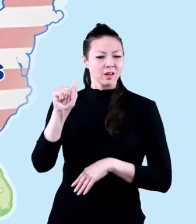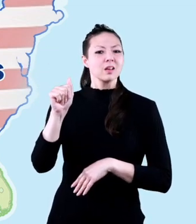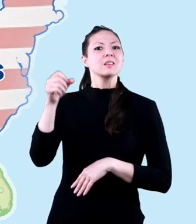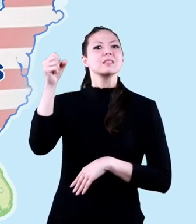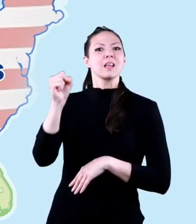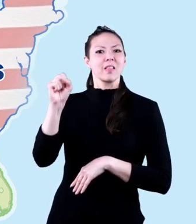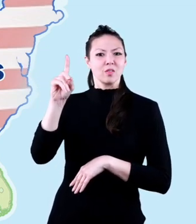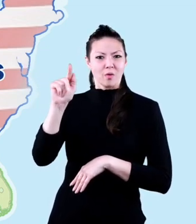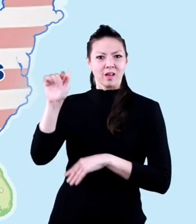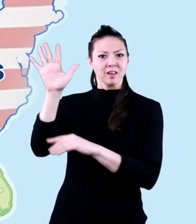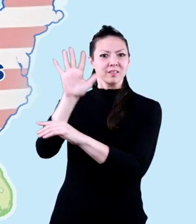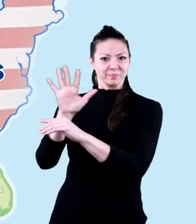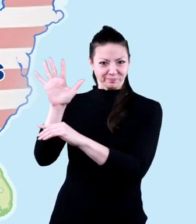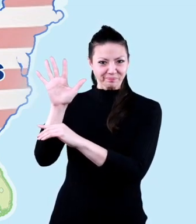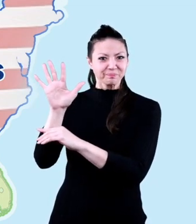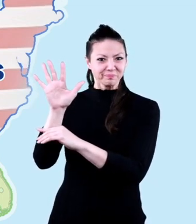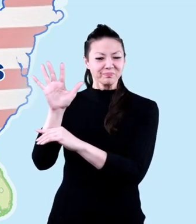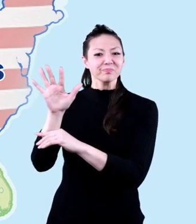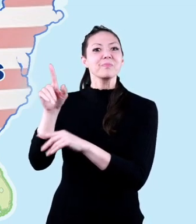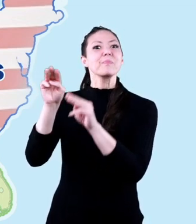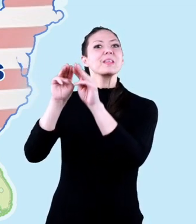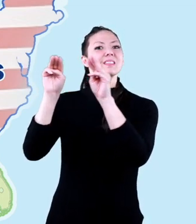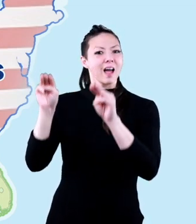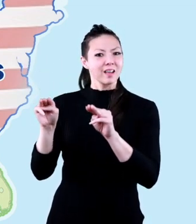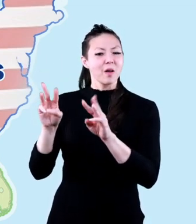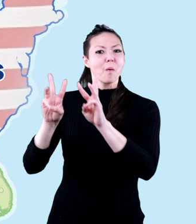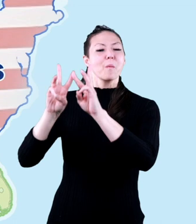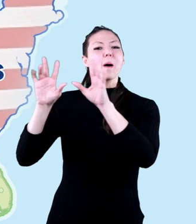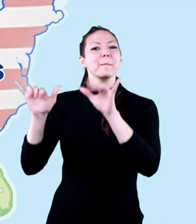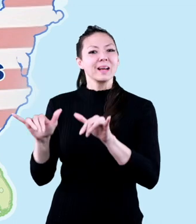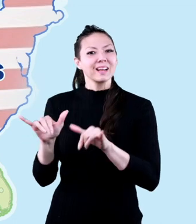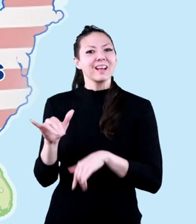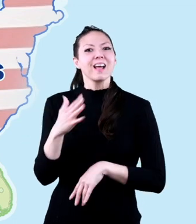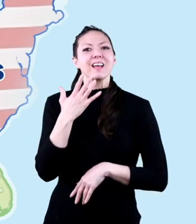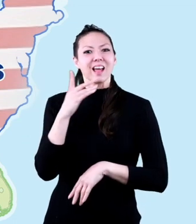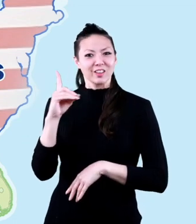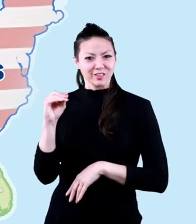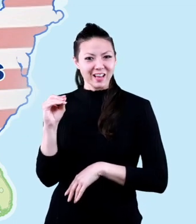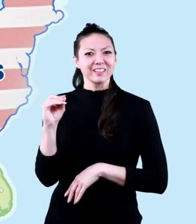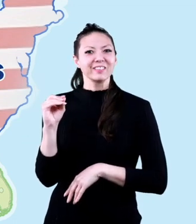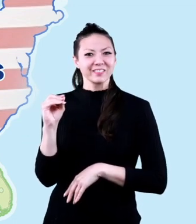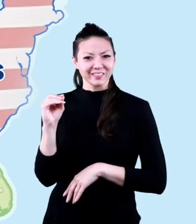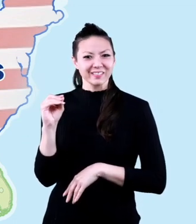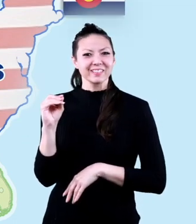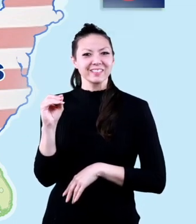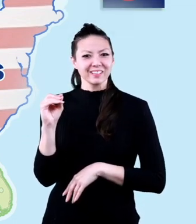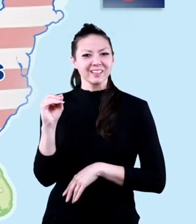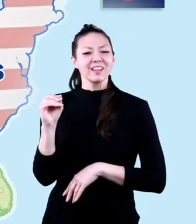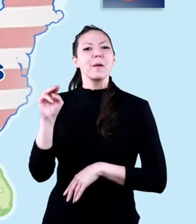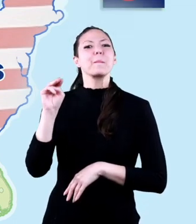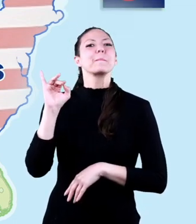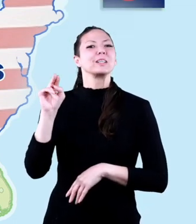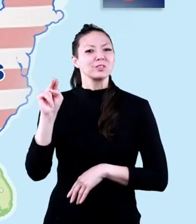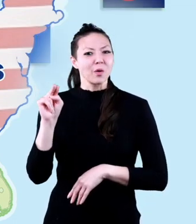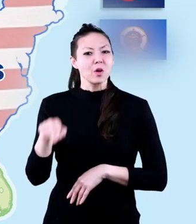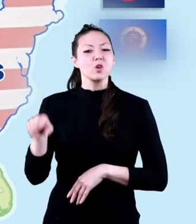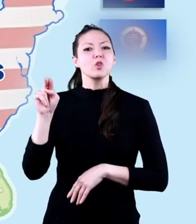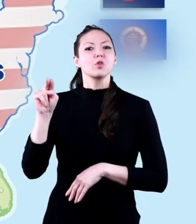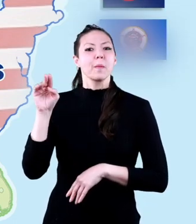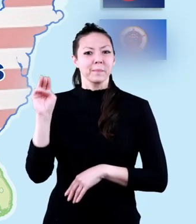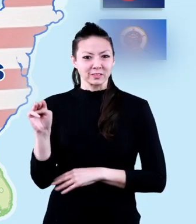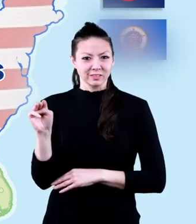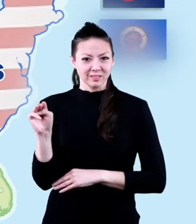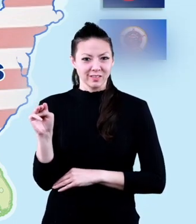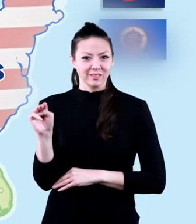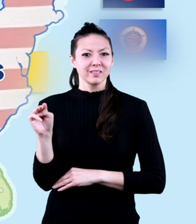North Dakota, South Dakota, Montana, Wyoming, Colorado, Minnesota,